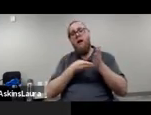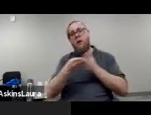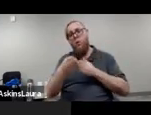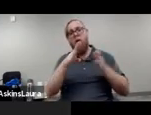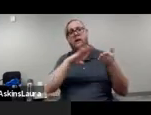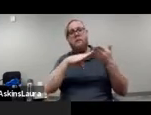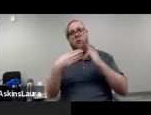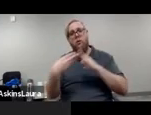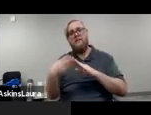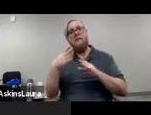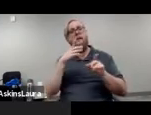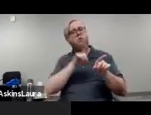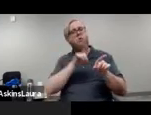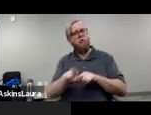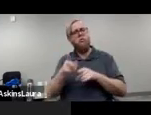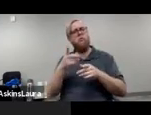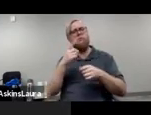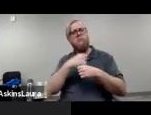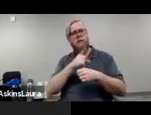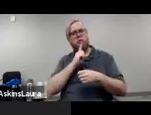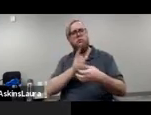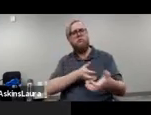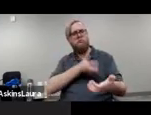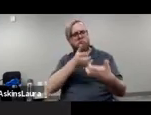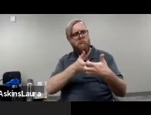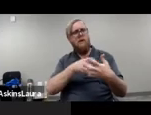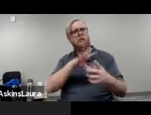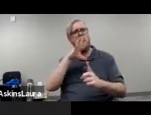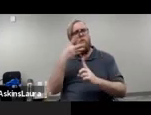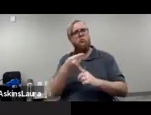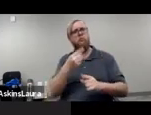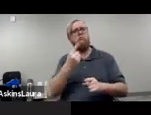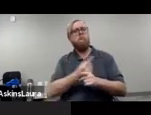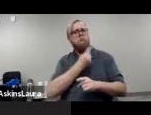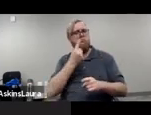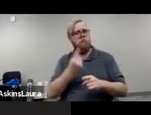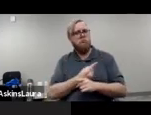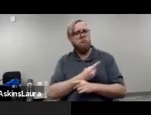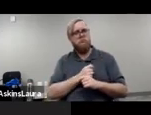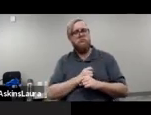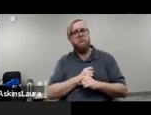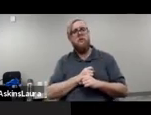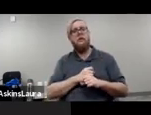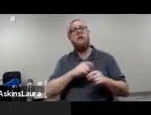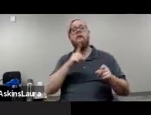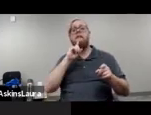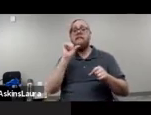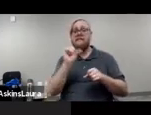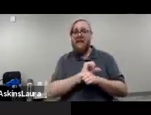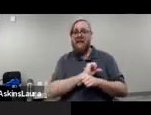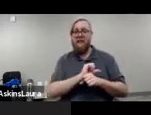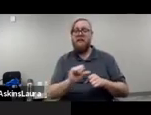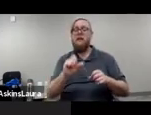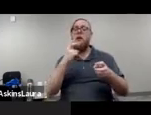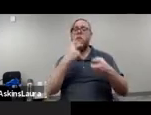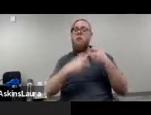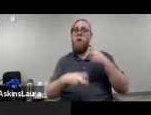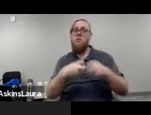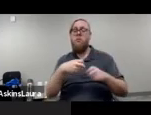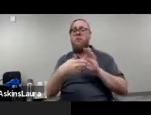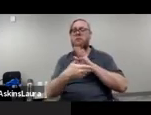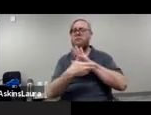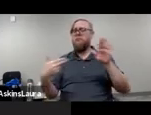appropriate. And, yes, as has been stressed before, there is definitely a problem with stigmatization.